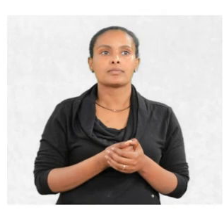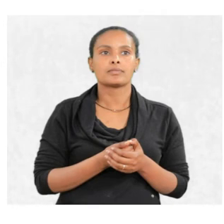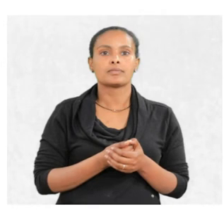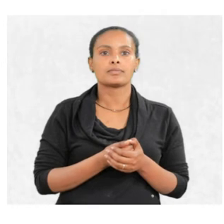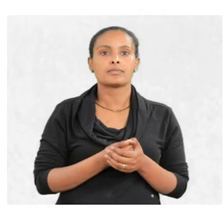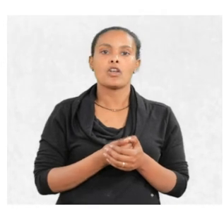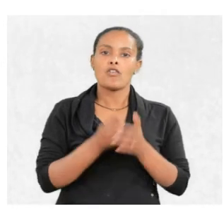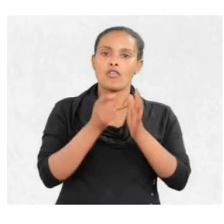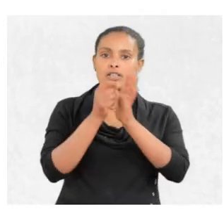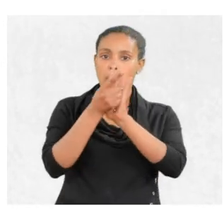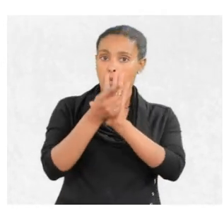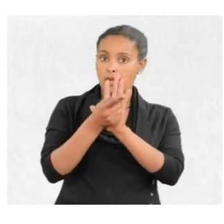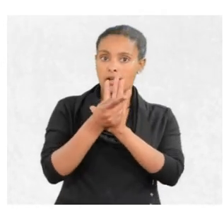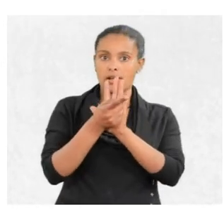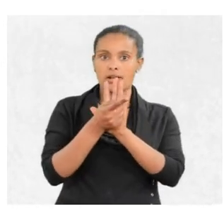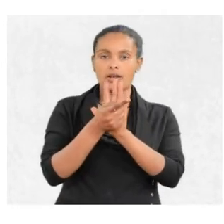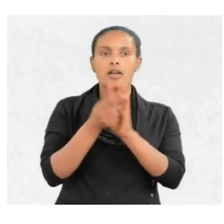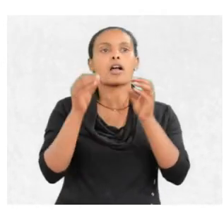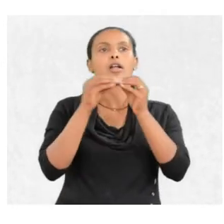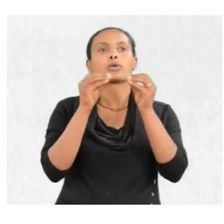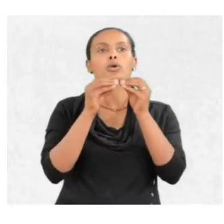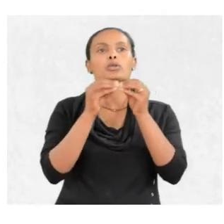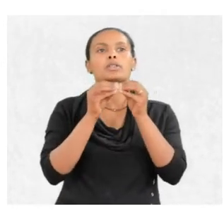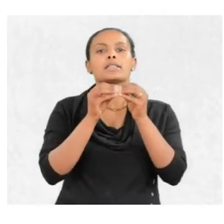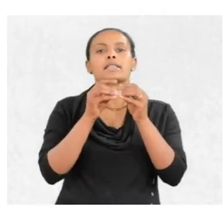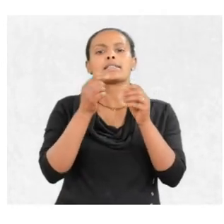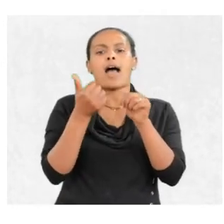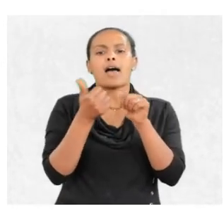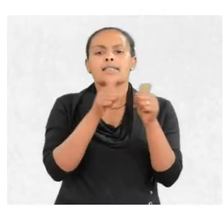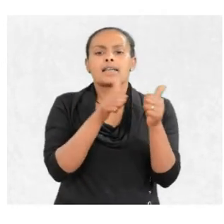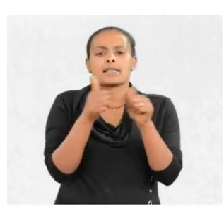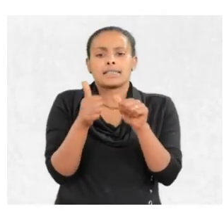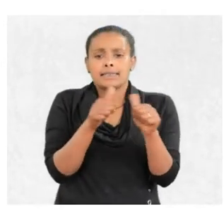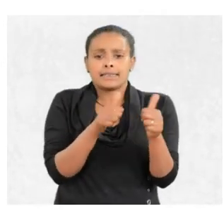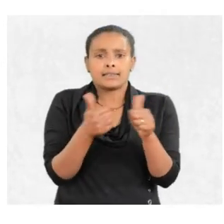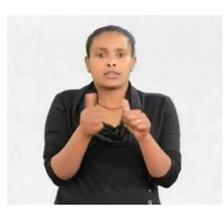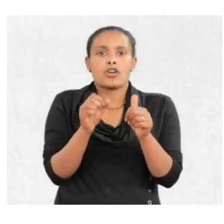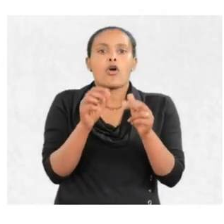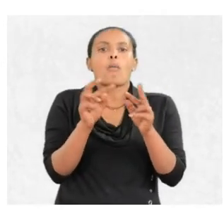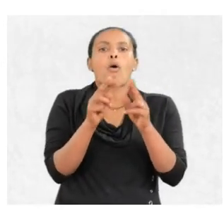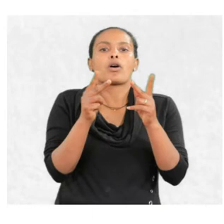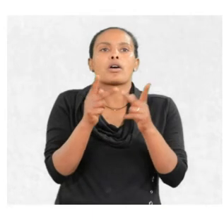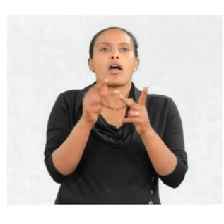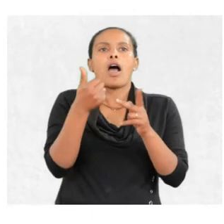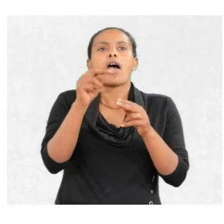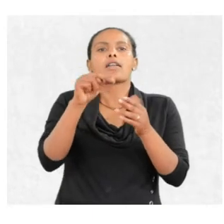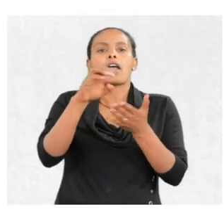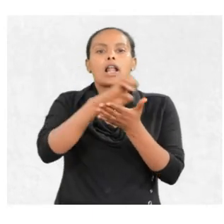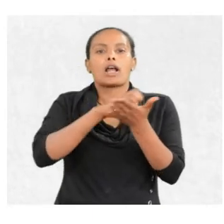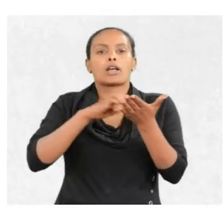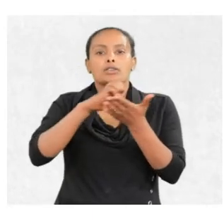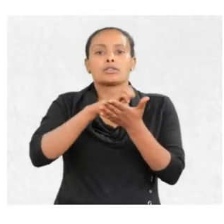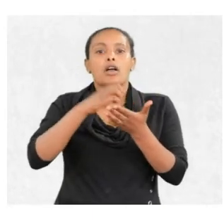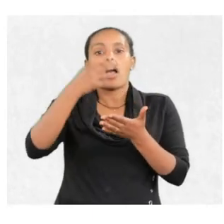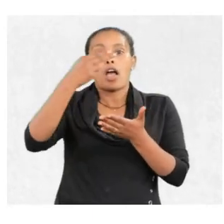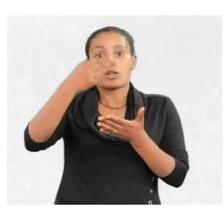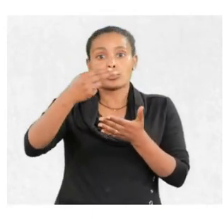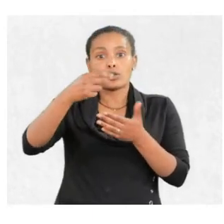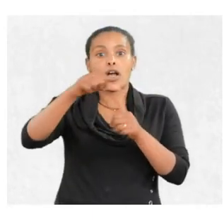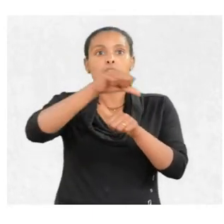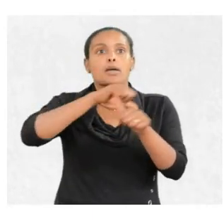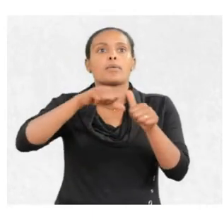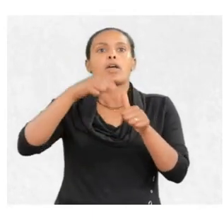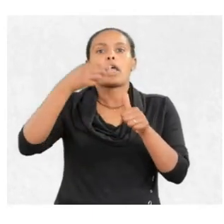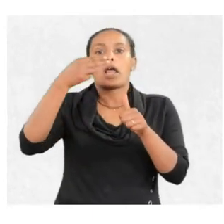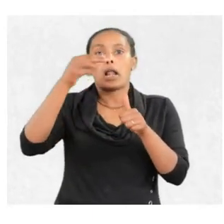For example, calculate the uncertainty in position of an electron in a hydrogen atom if the